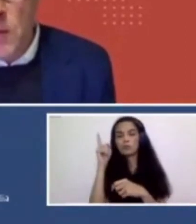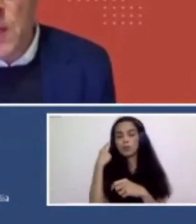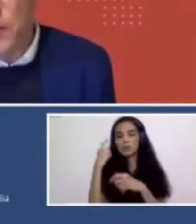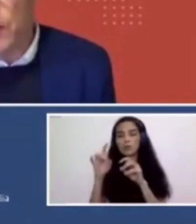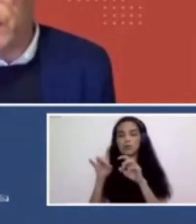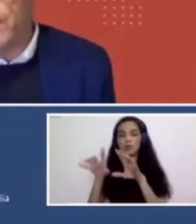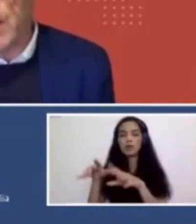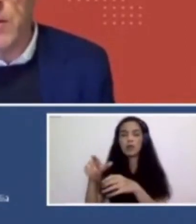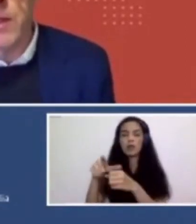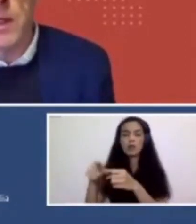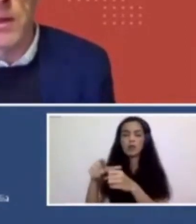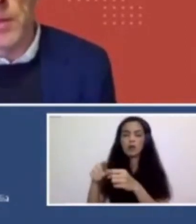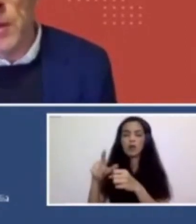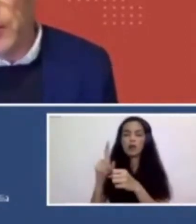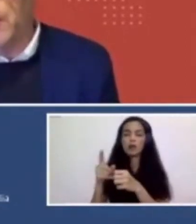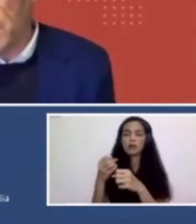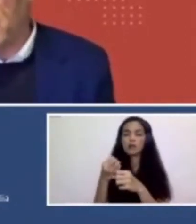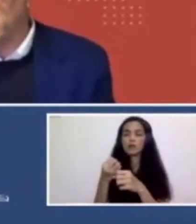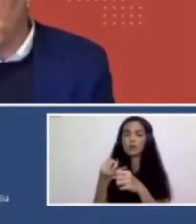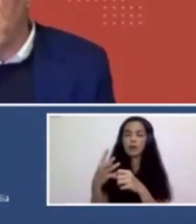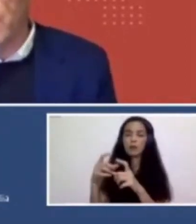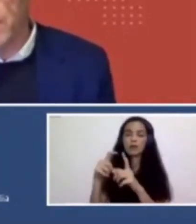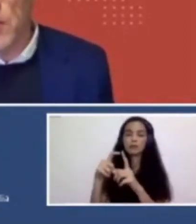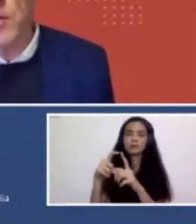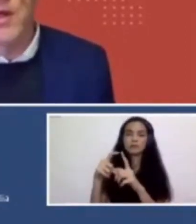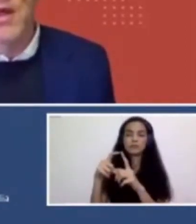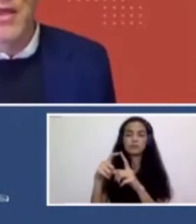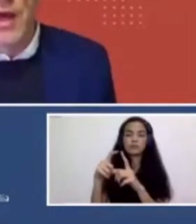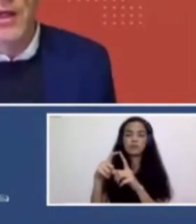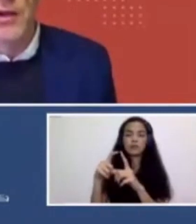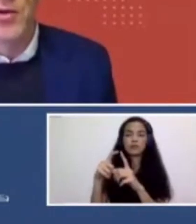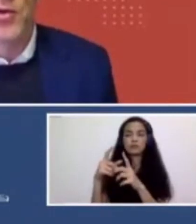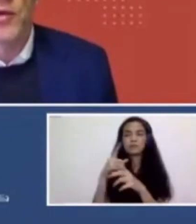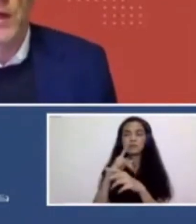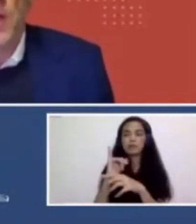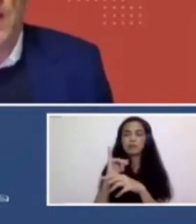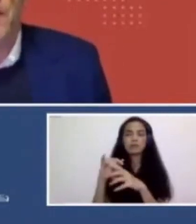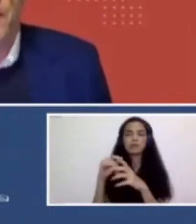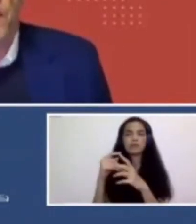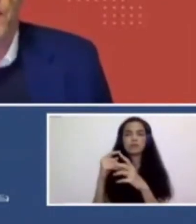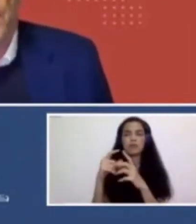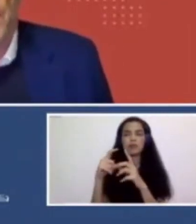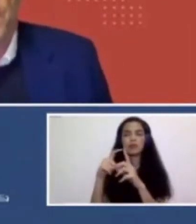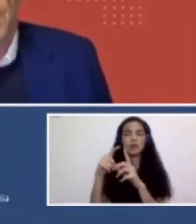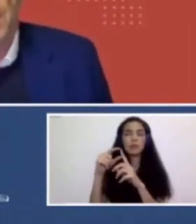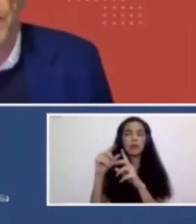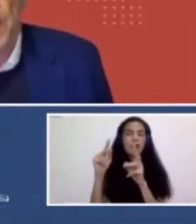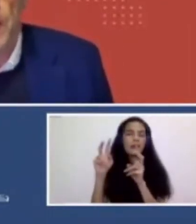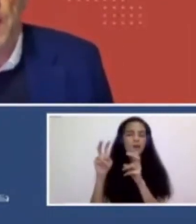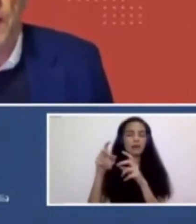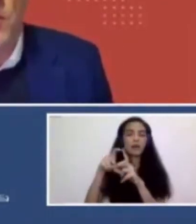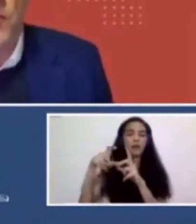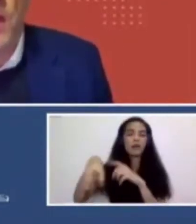major councils in the major cities like Melbourne and Sydney and Brisbane and so on, they all, they all, they all have a devoted amount of money to